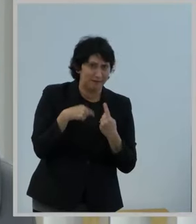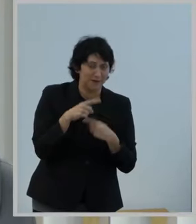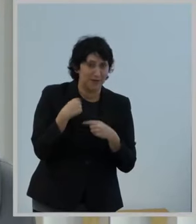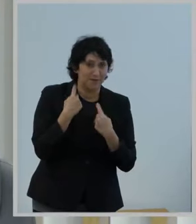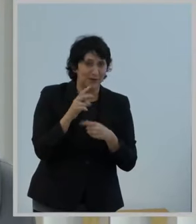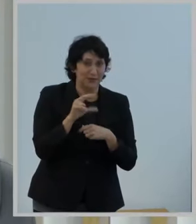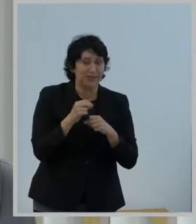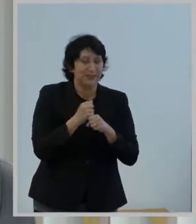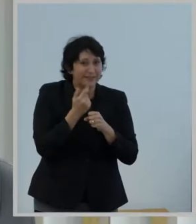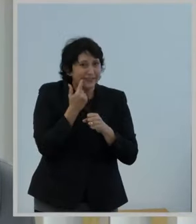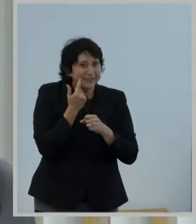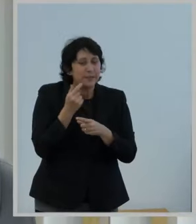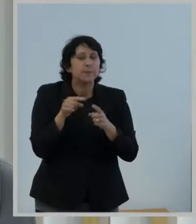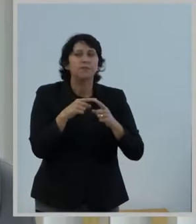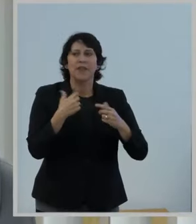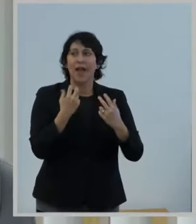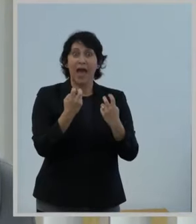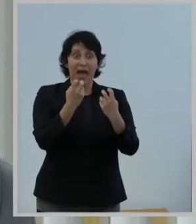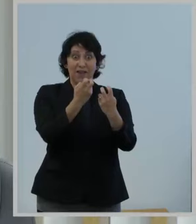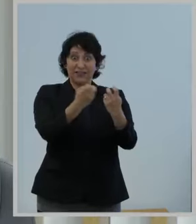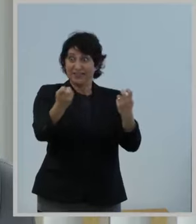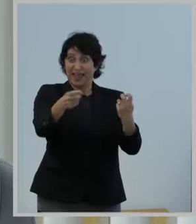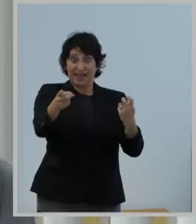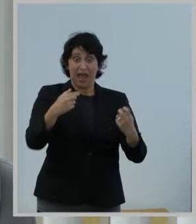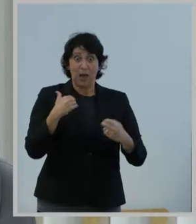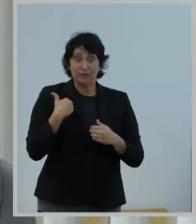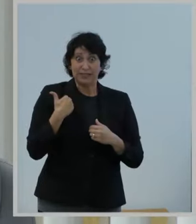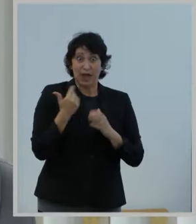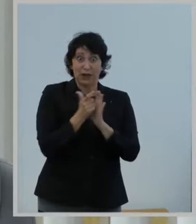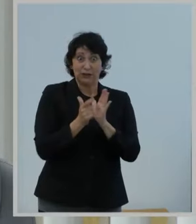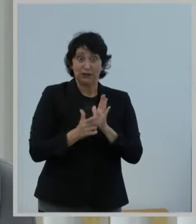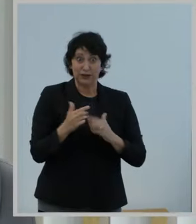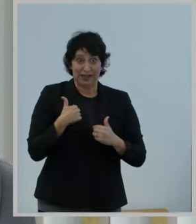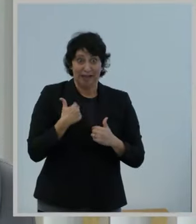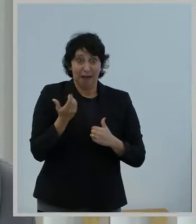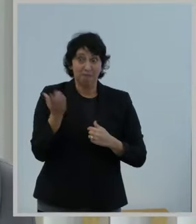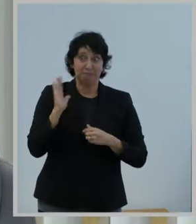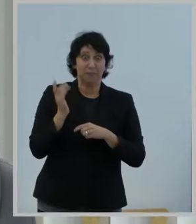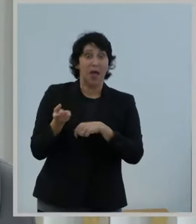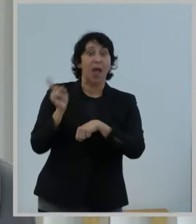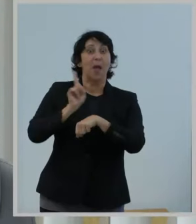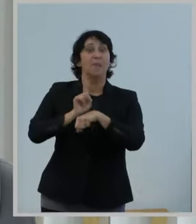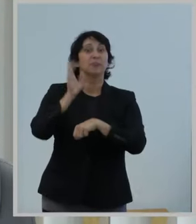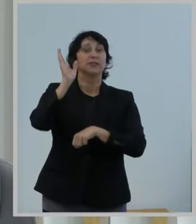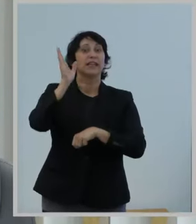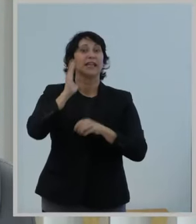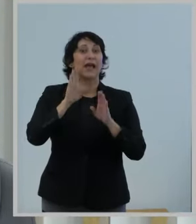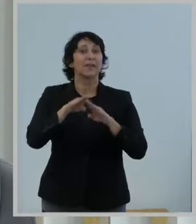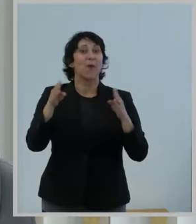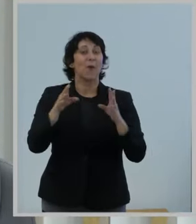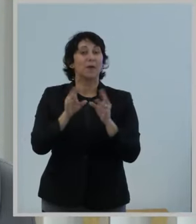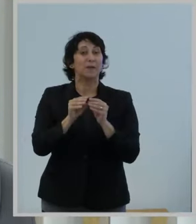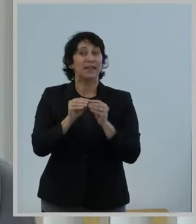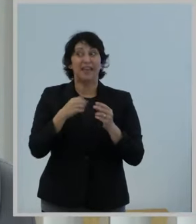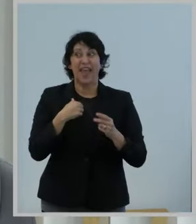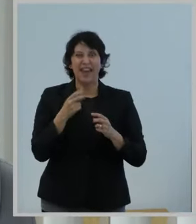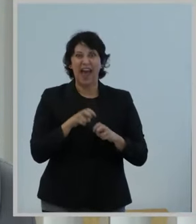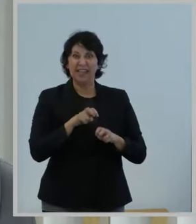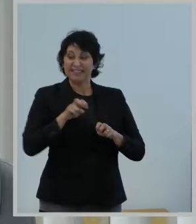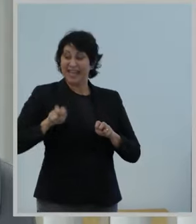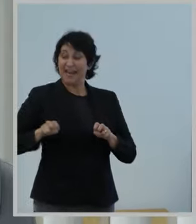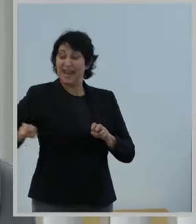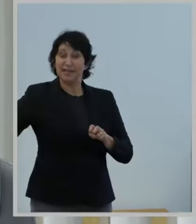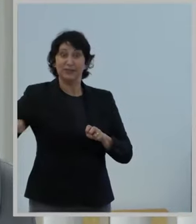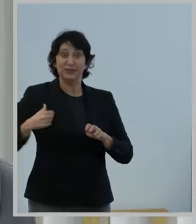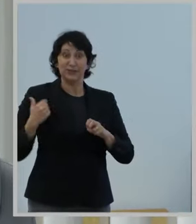I've sat in this audience. I've been a young attorney who presented at the open meeting, and I've sat next to attorneys